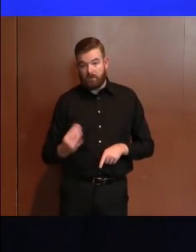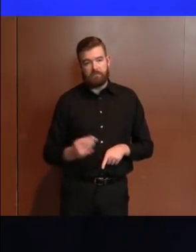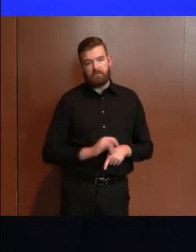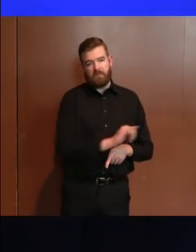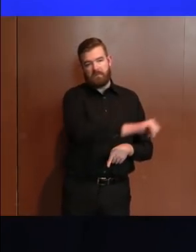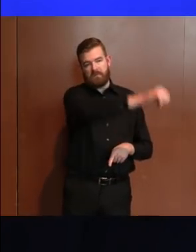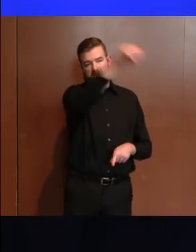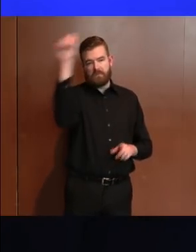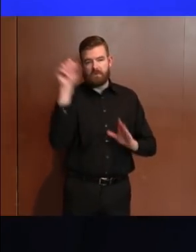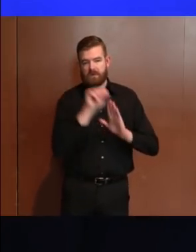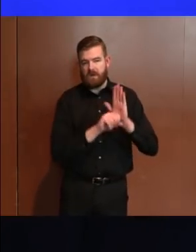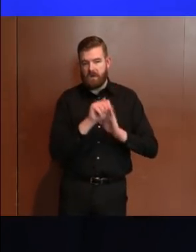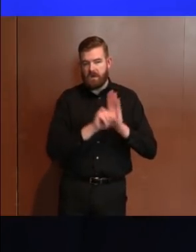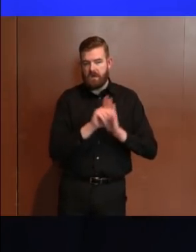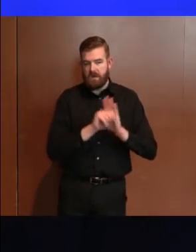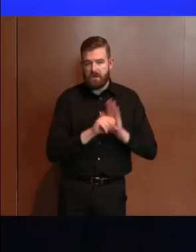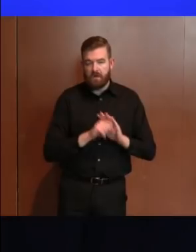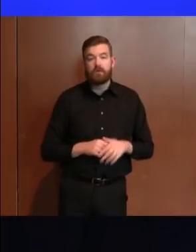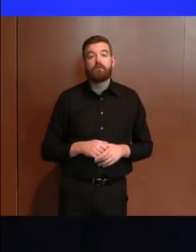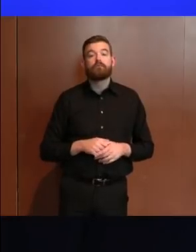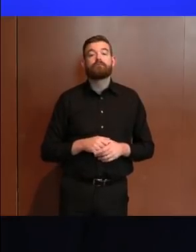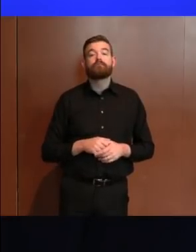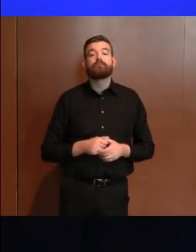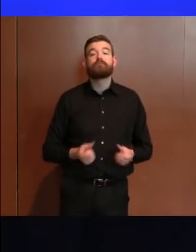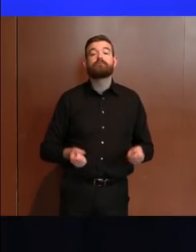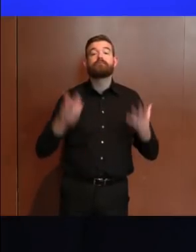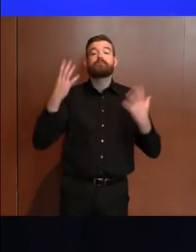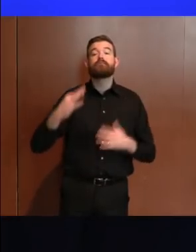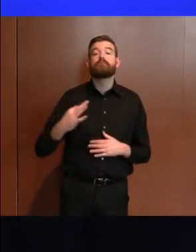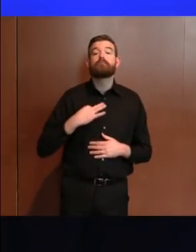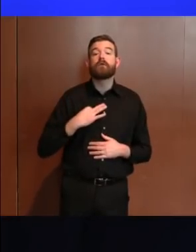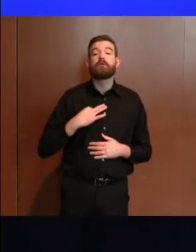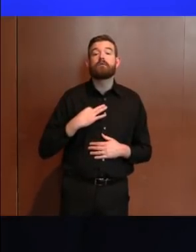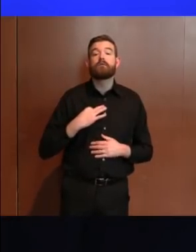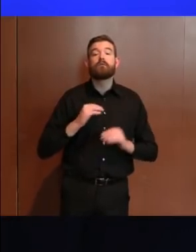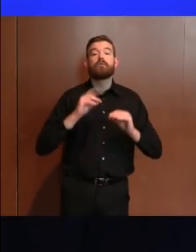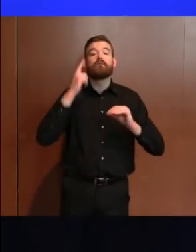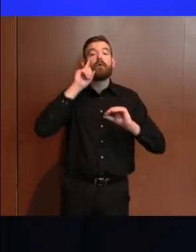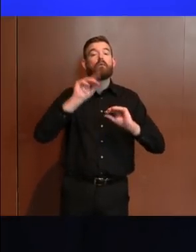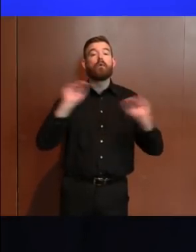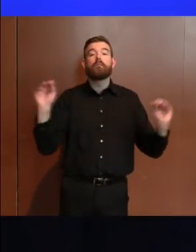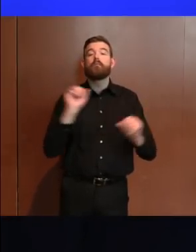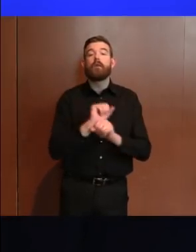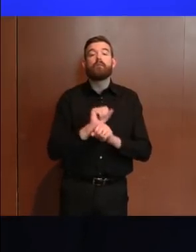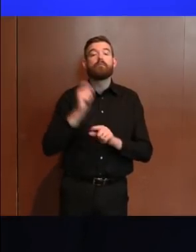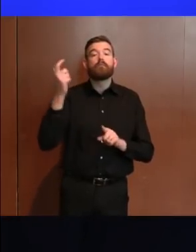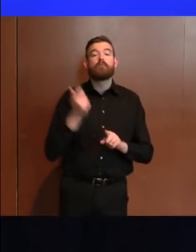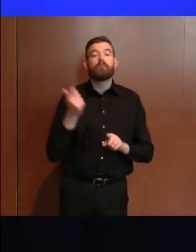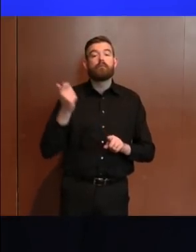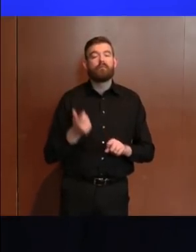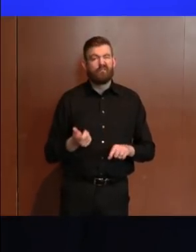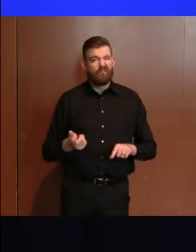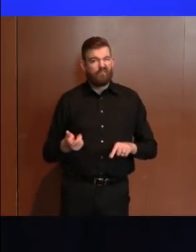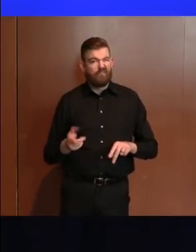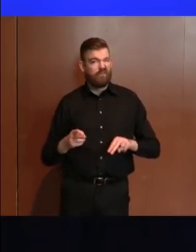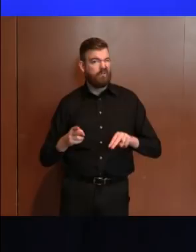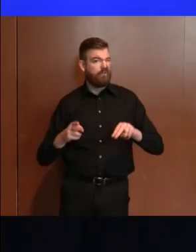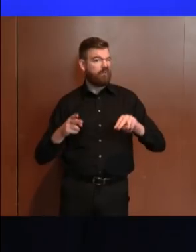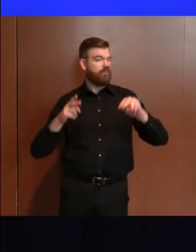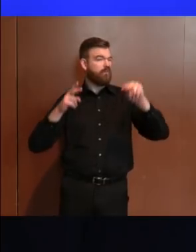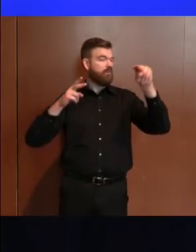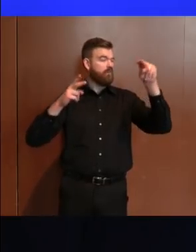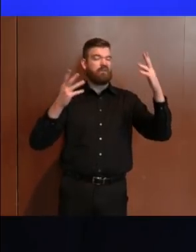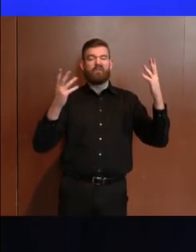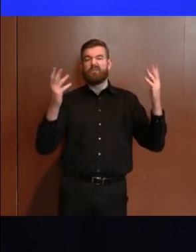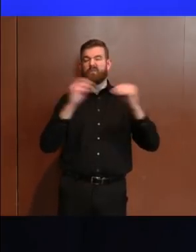website and calls to our customer service centers exponentially higher than at any time in history. I don't like correcting the boss who said we had tens